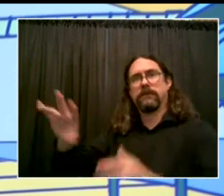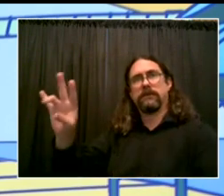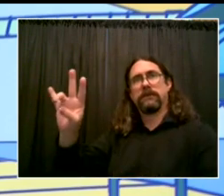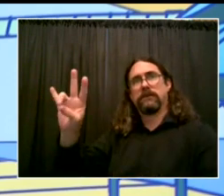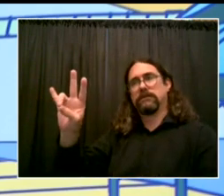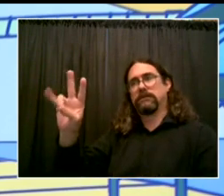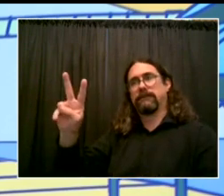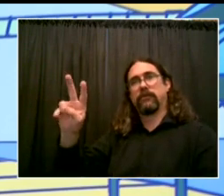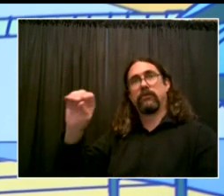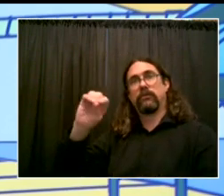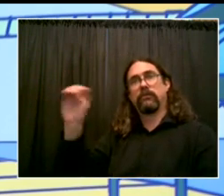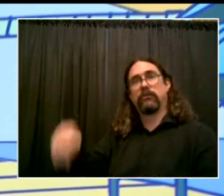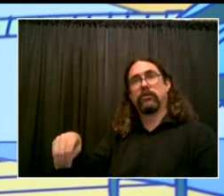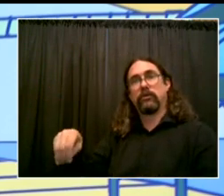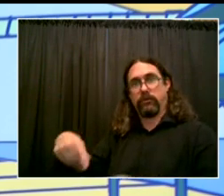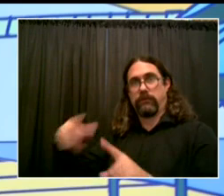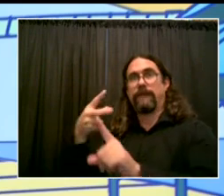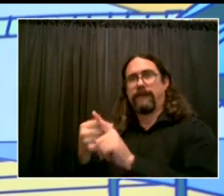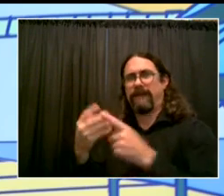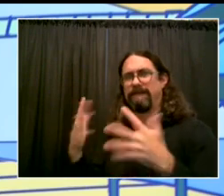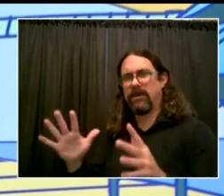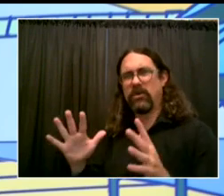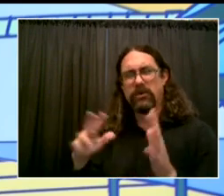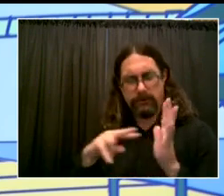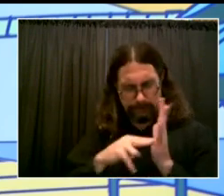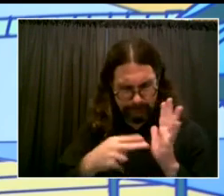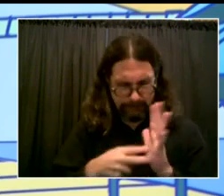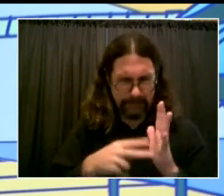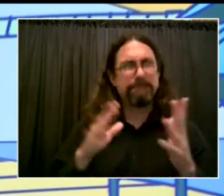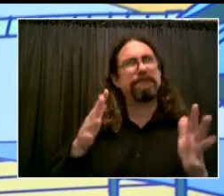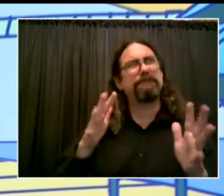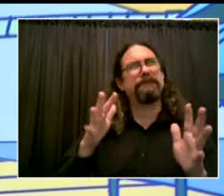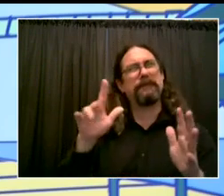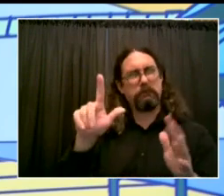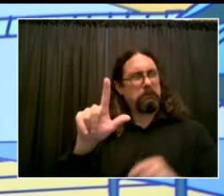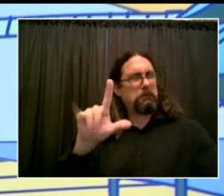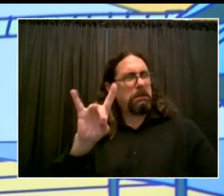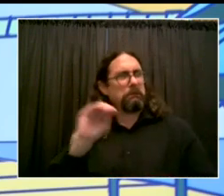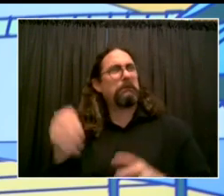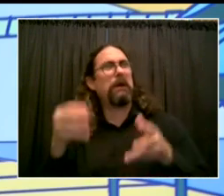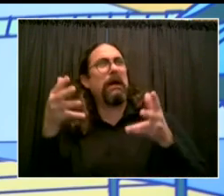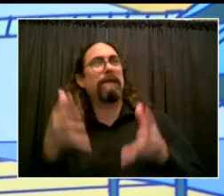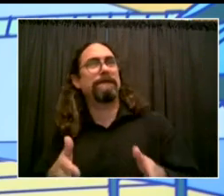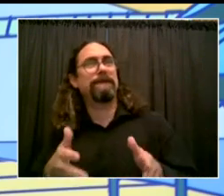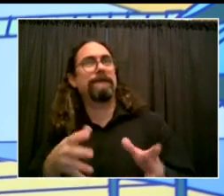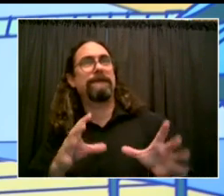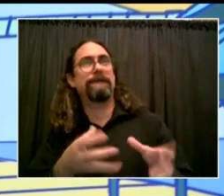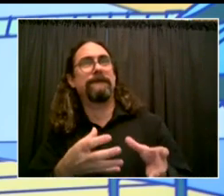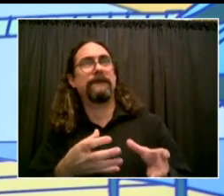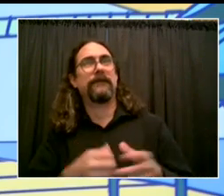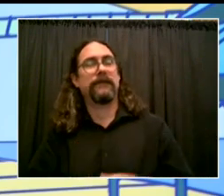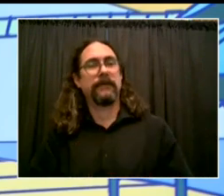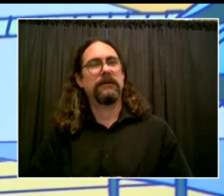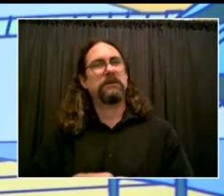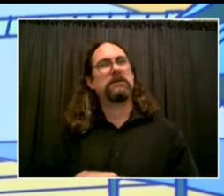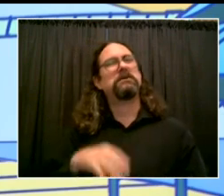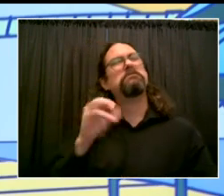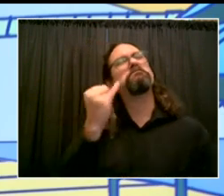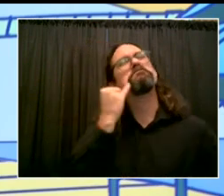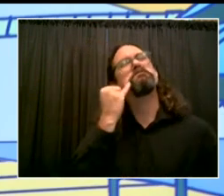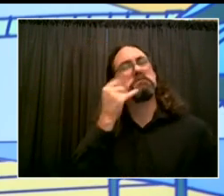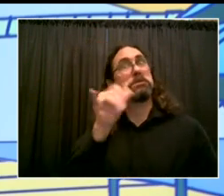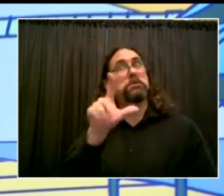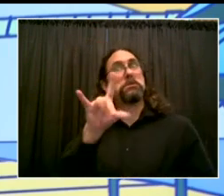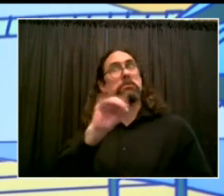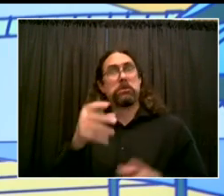teaching staff? Again, this is just not going to happen. I'll have the chancellor weigh in because she's been talking to the people she